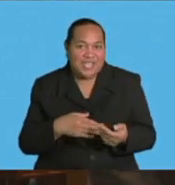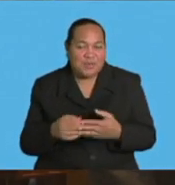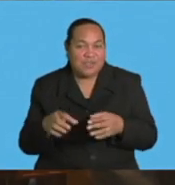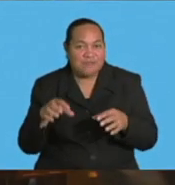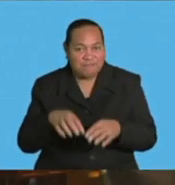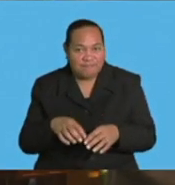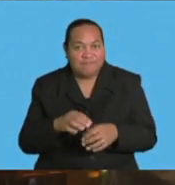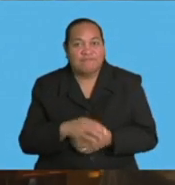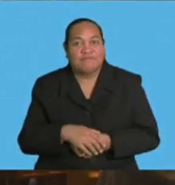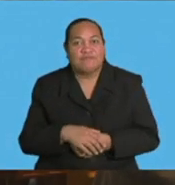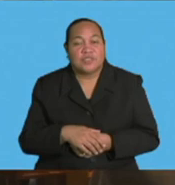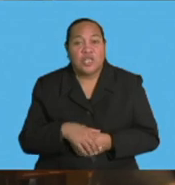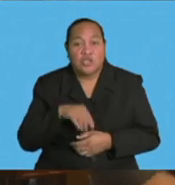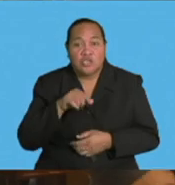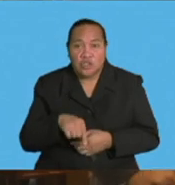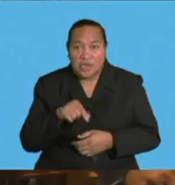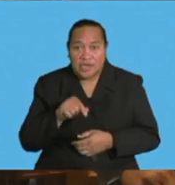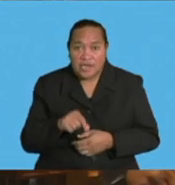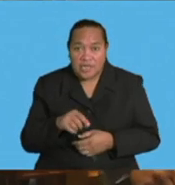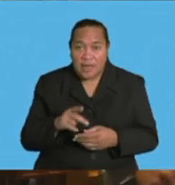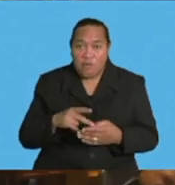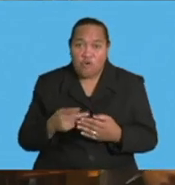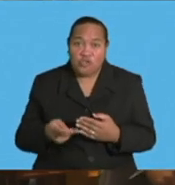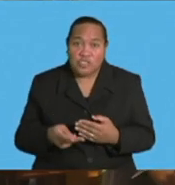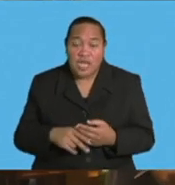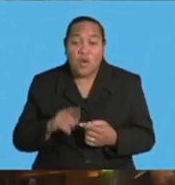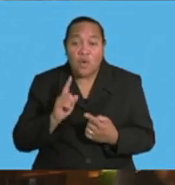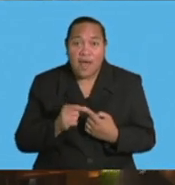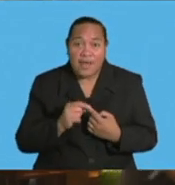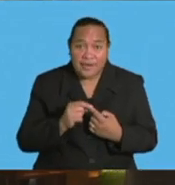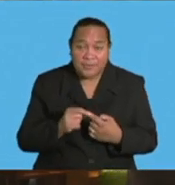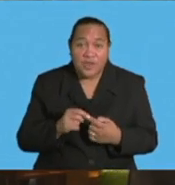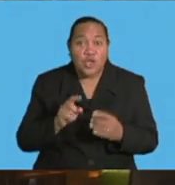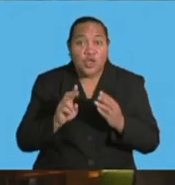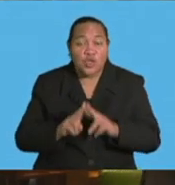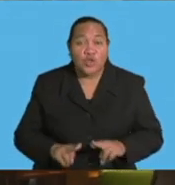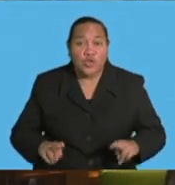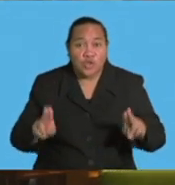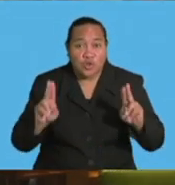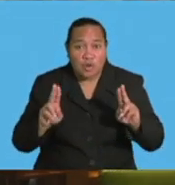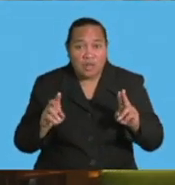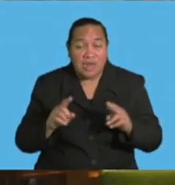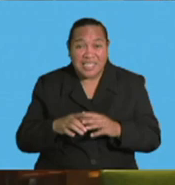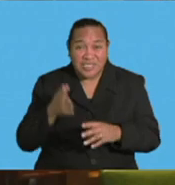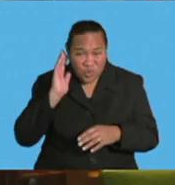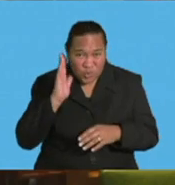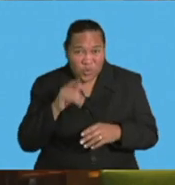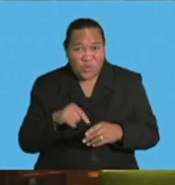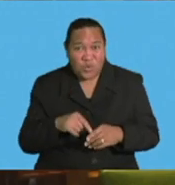of the project, Honourable Speaker, sir, one is the UN school, the facility, the training facility itself.